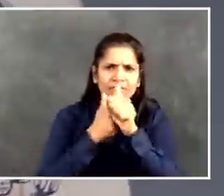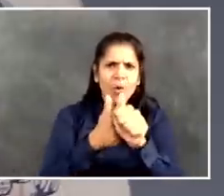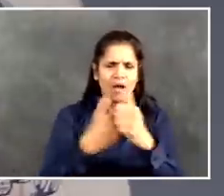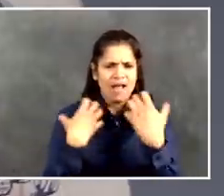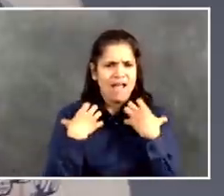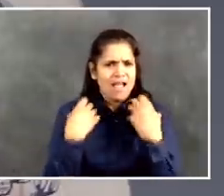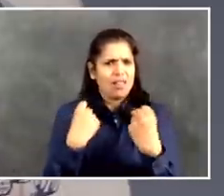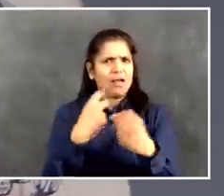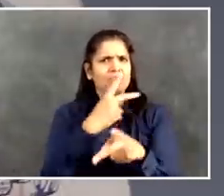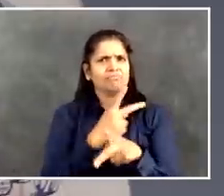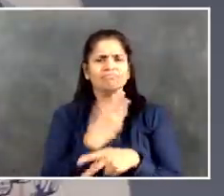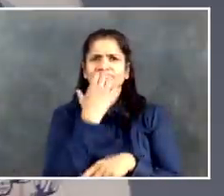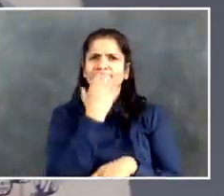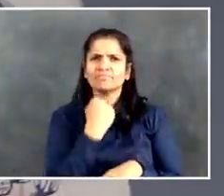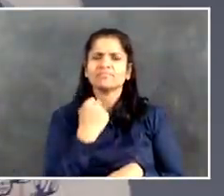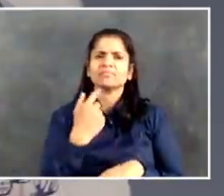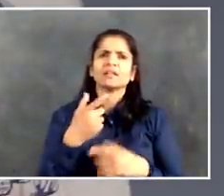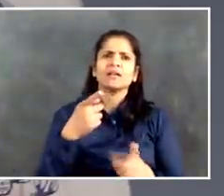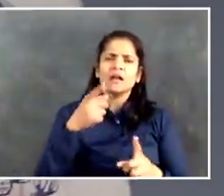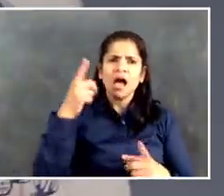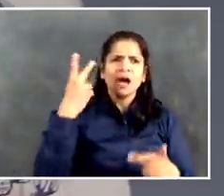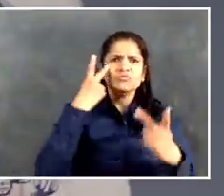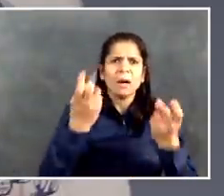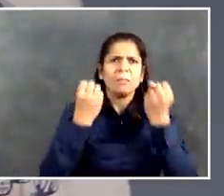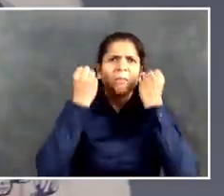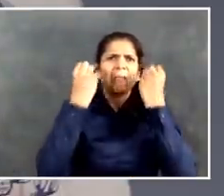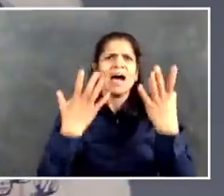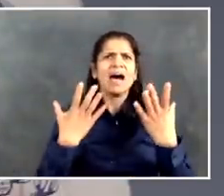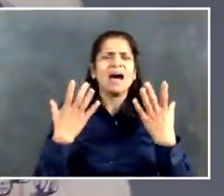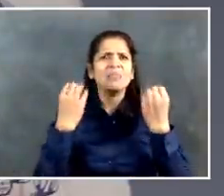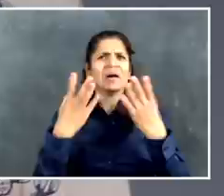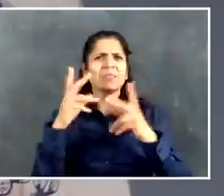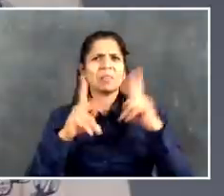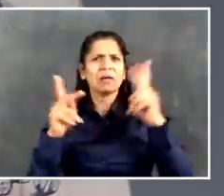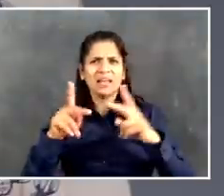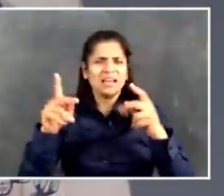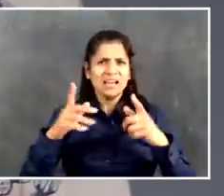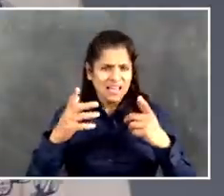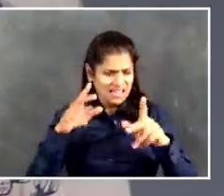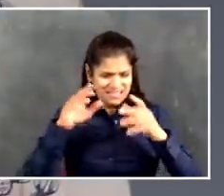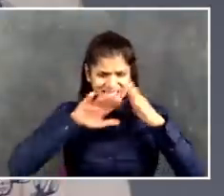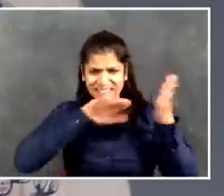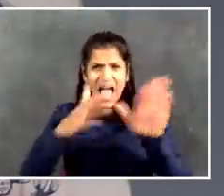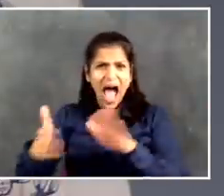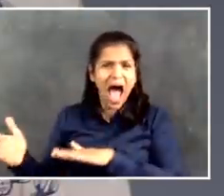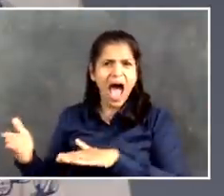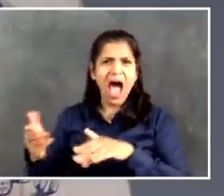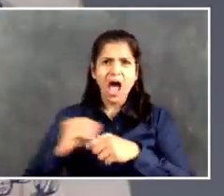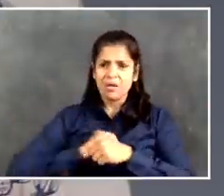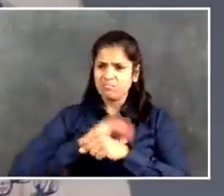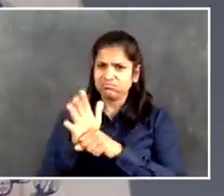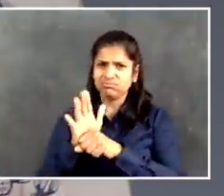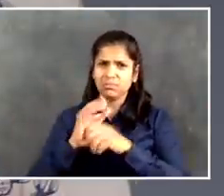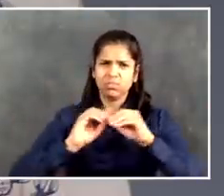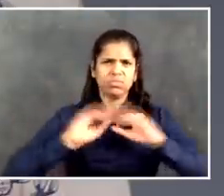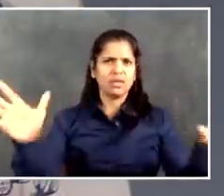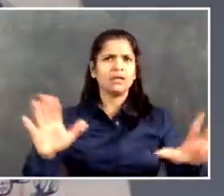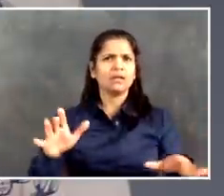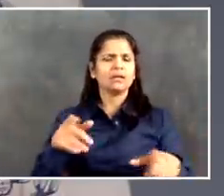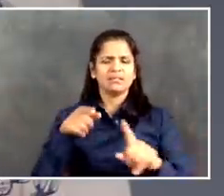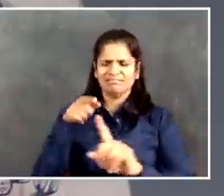You can only be liberated when it's real and not a lie. So I know in New York City,